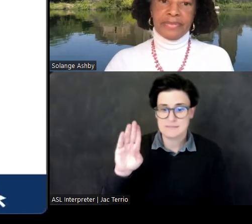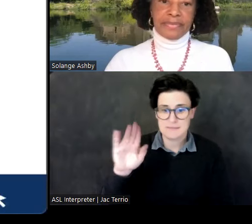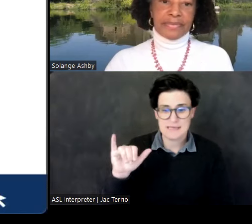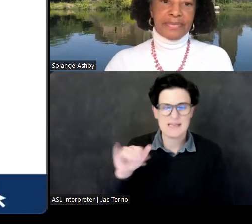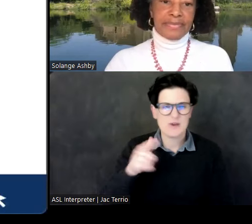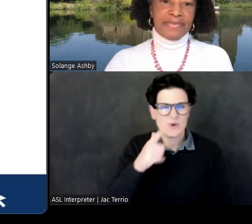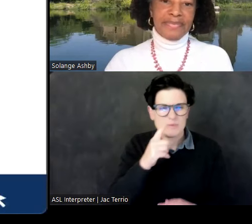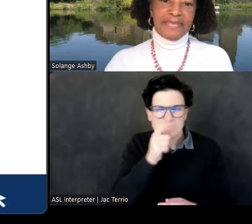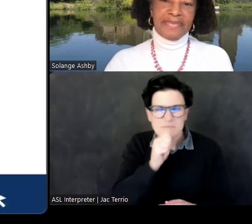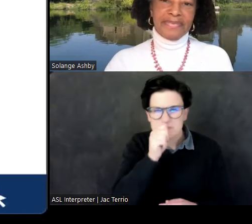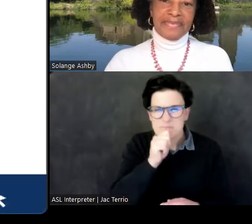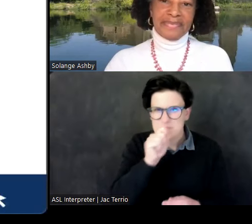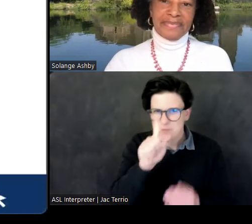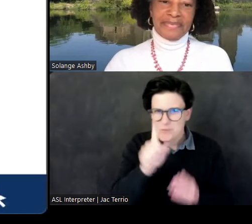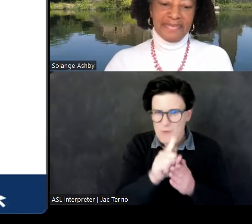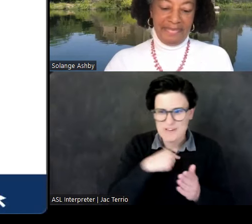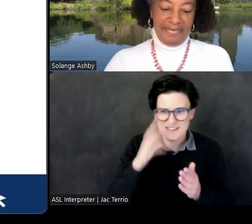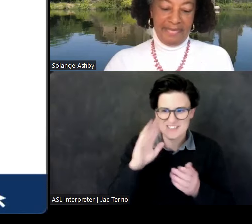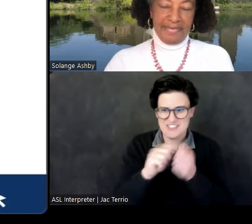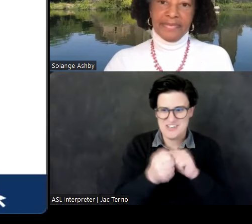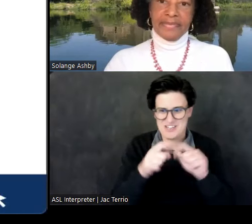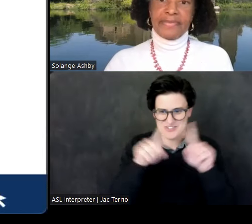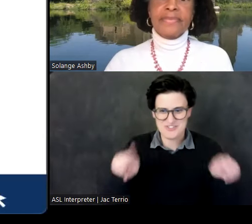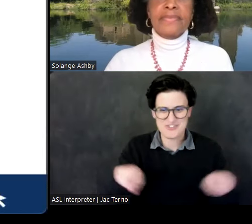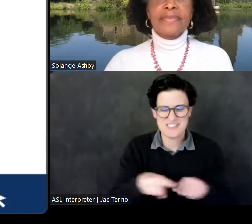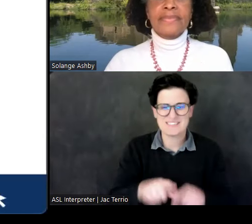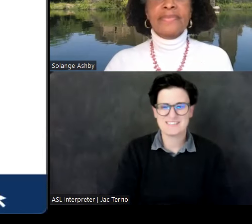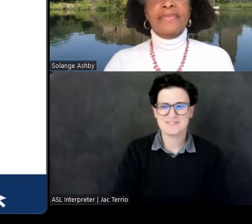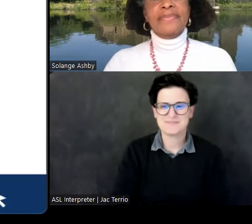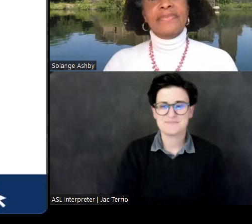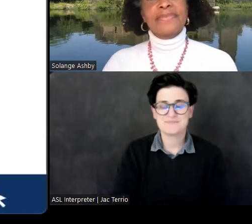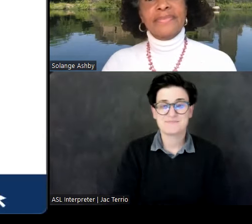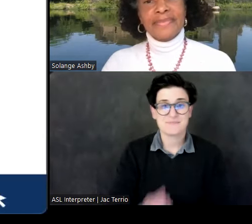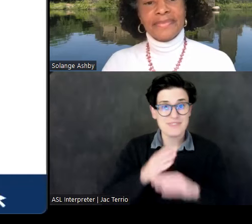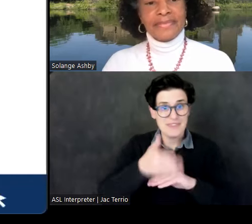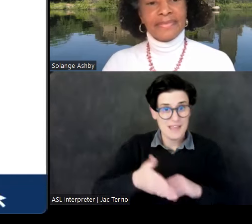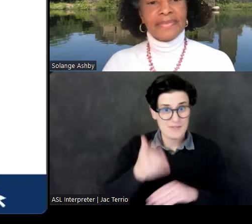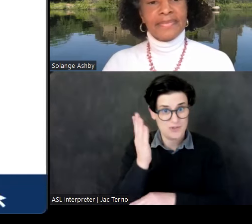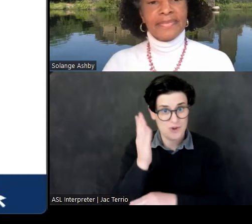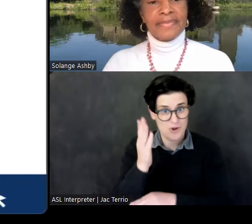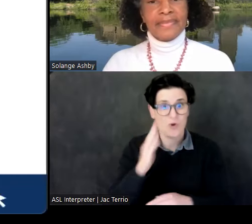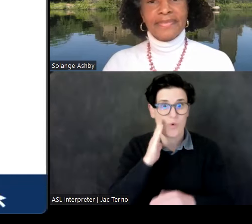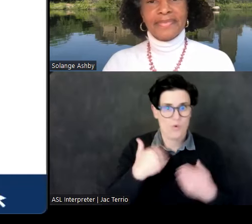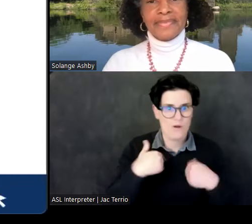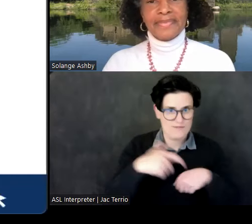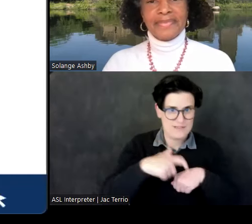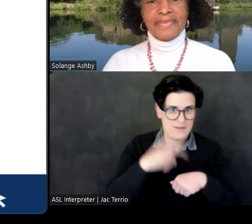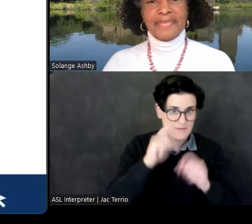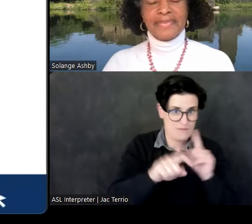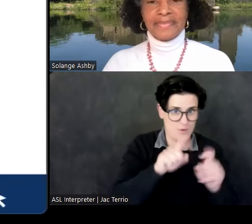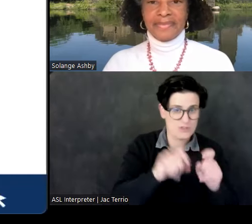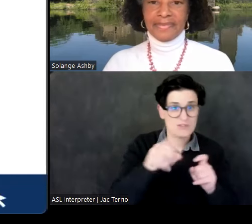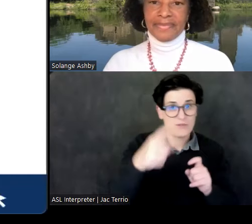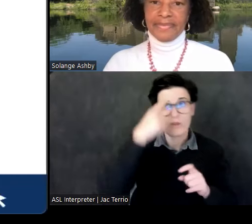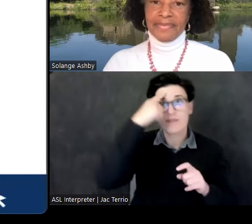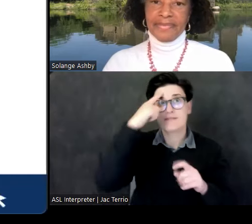technicalities of changing our screens. And oh, after the talk, we'll have some time for questions. If something occurs to you as a